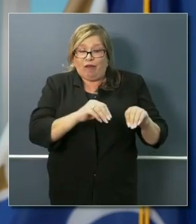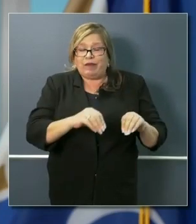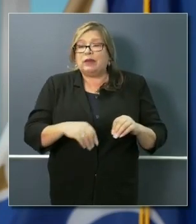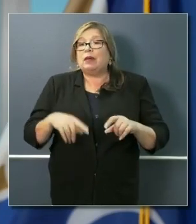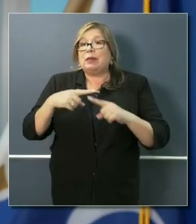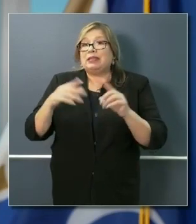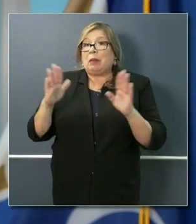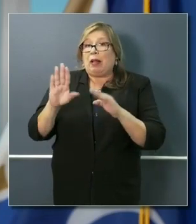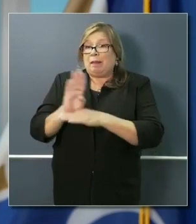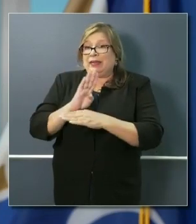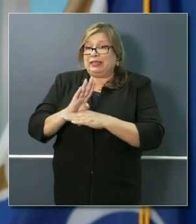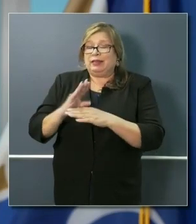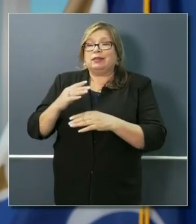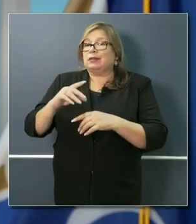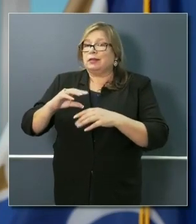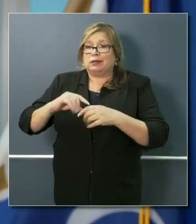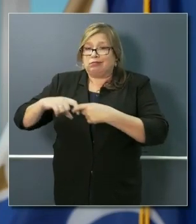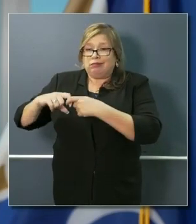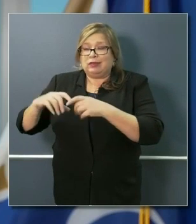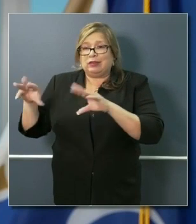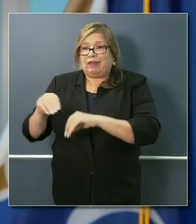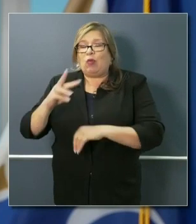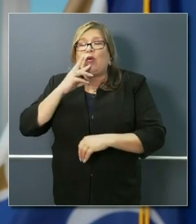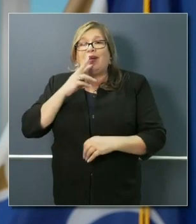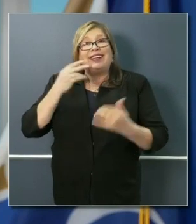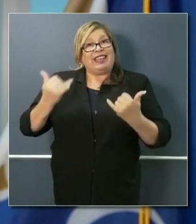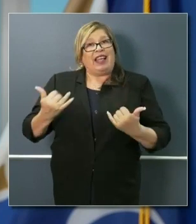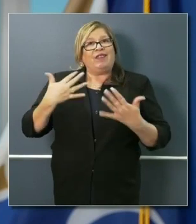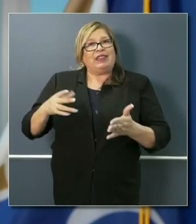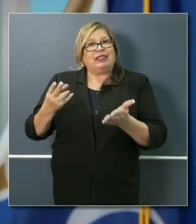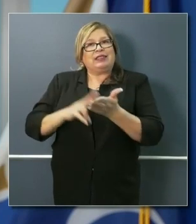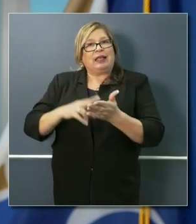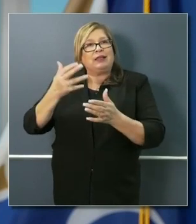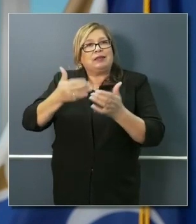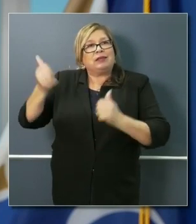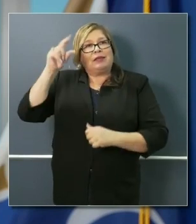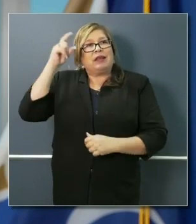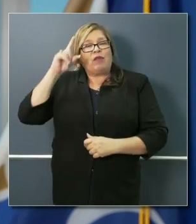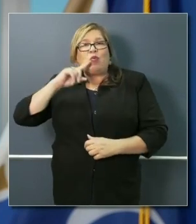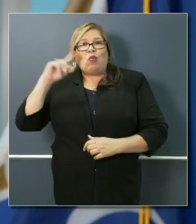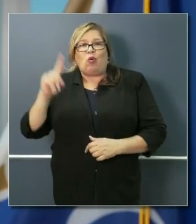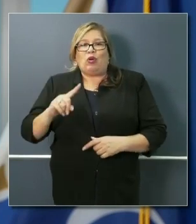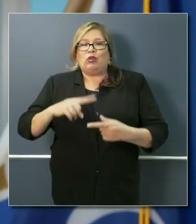order today to do just that. Aldo Toledo, Mercury News.